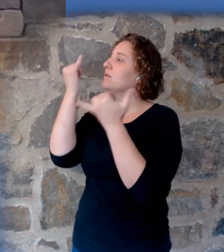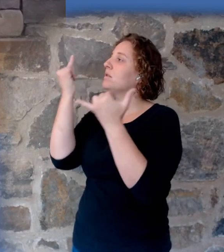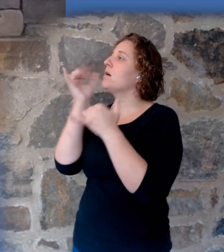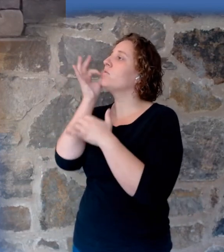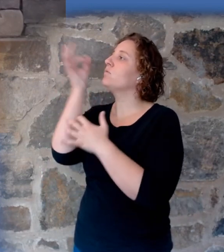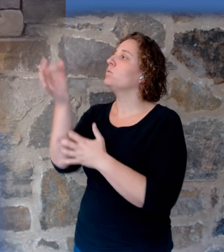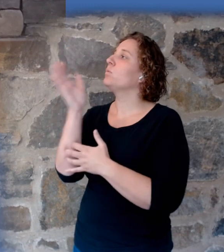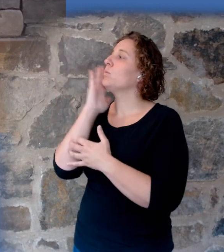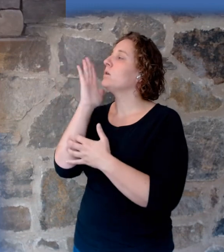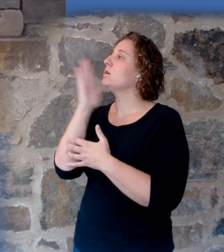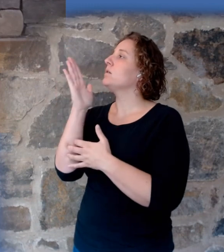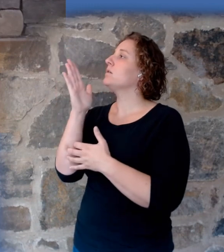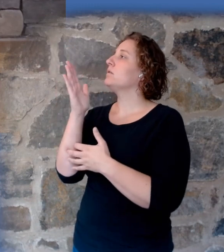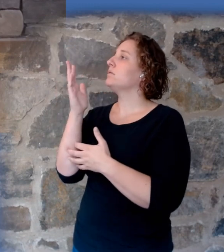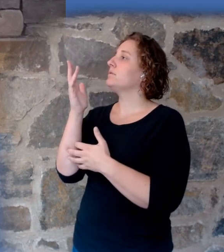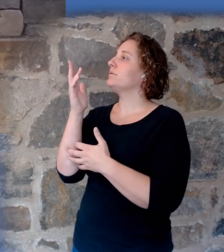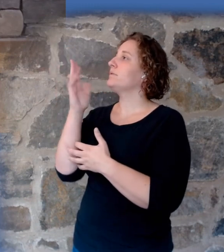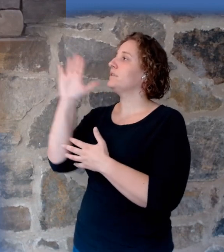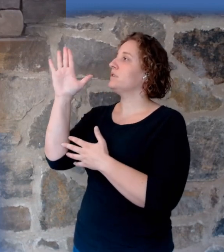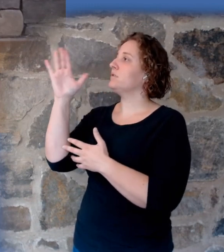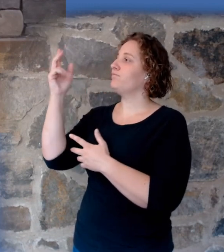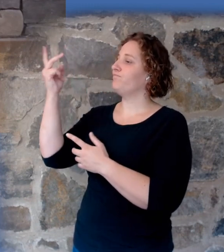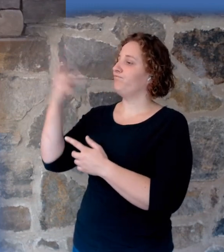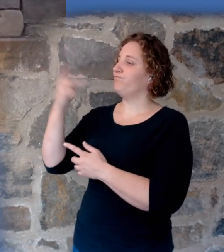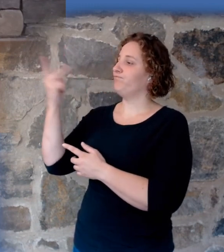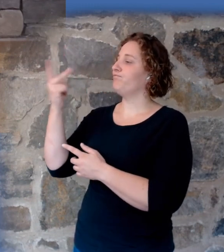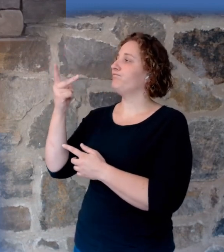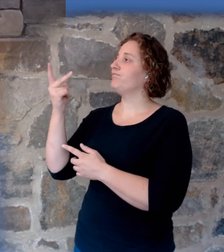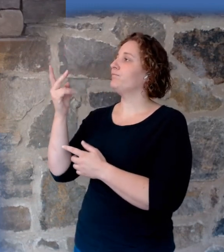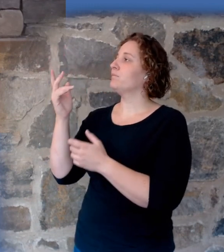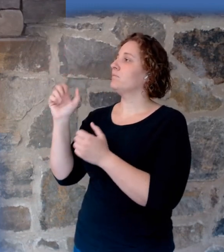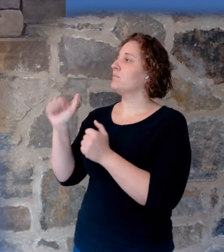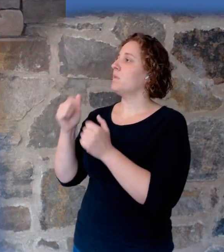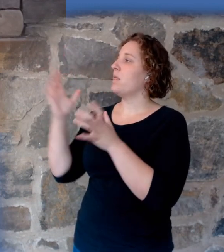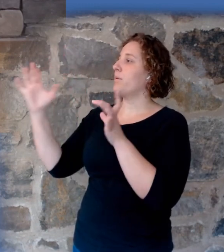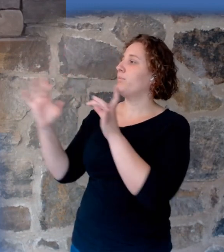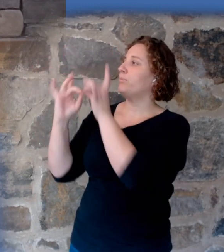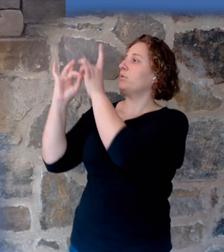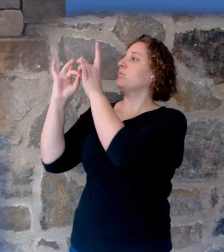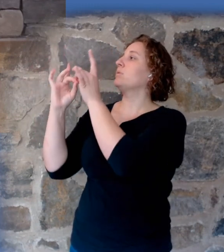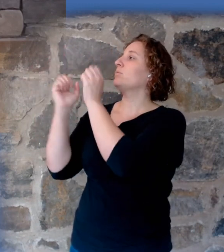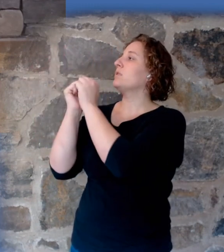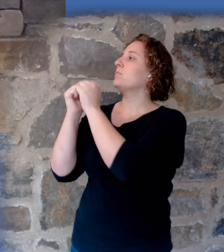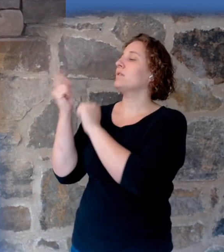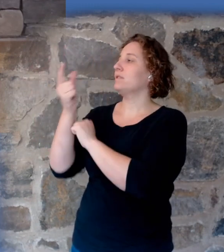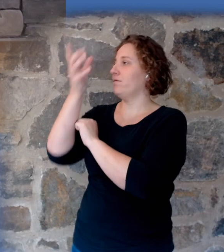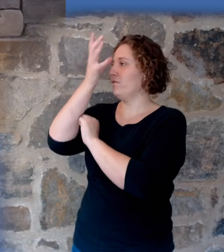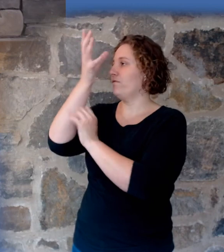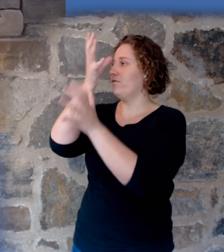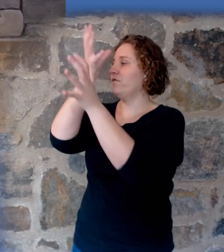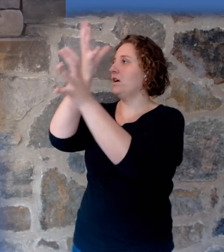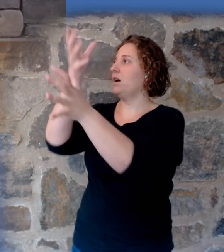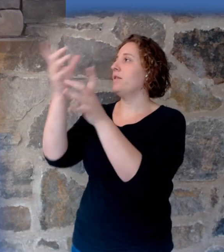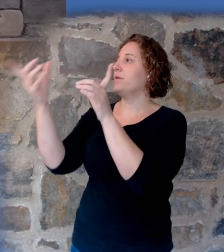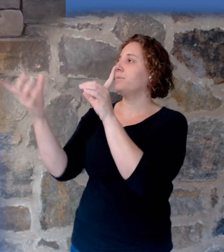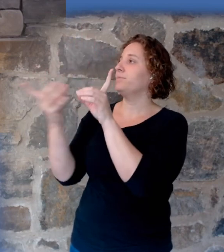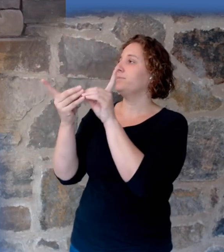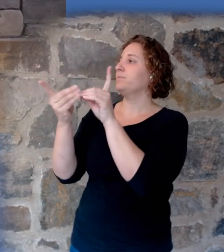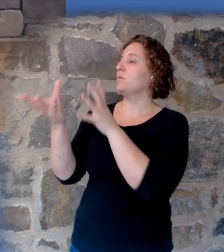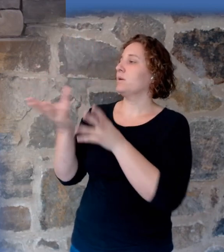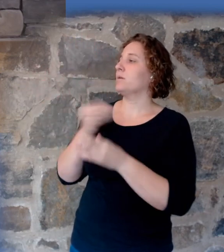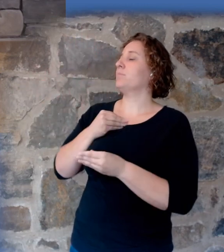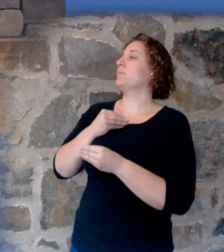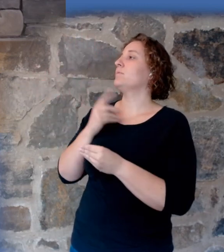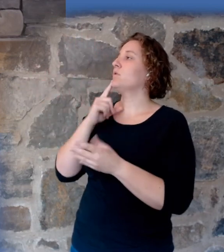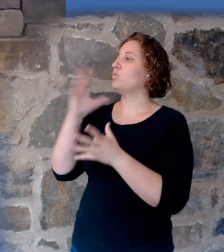This is between you and them. No man can come to the Father except he draw them. And so, Father, I pray you draw them to yourself